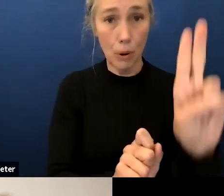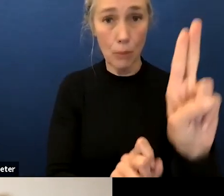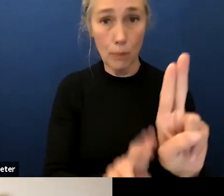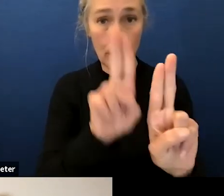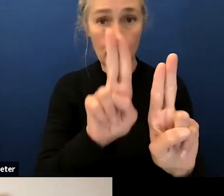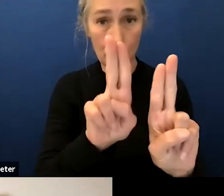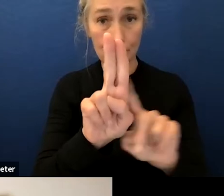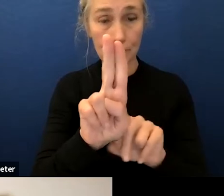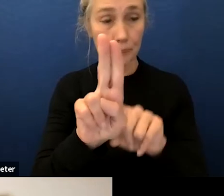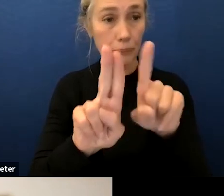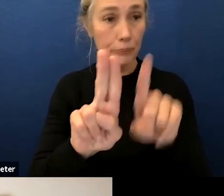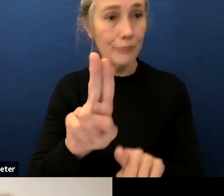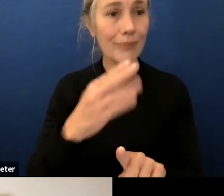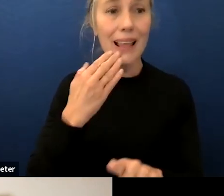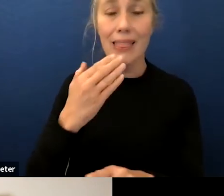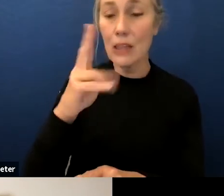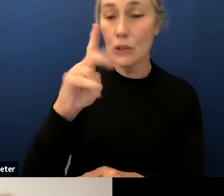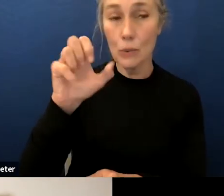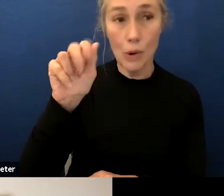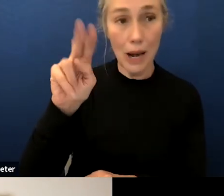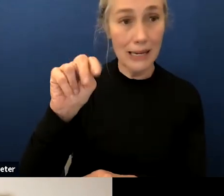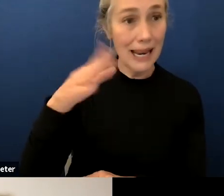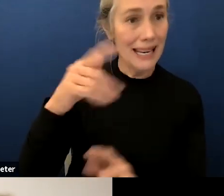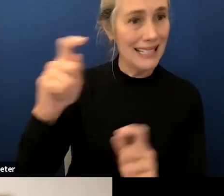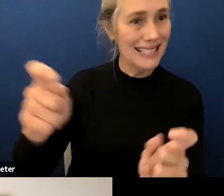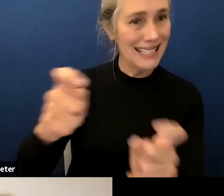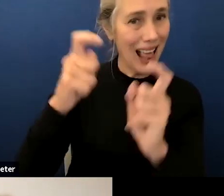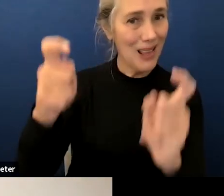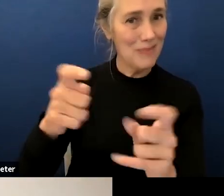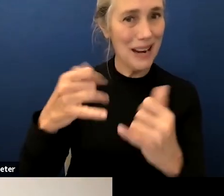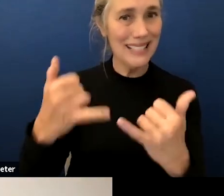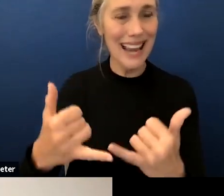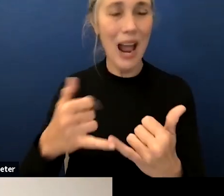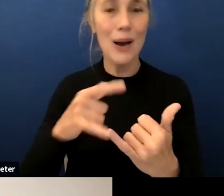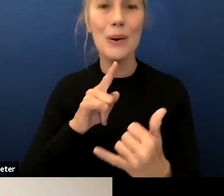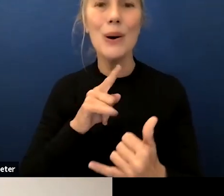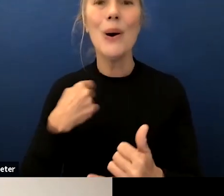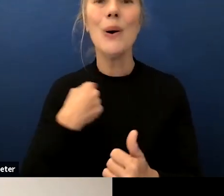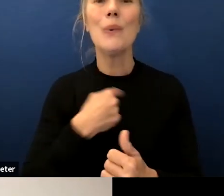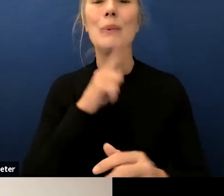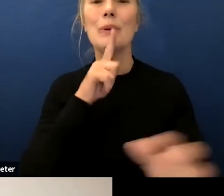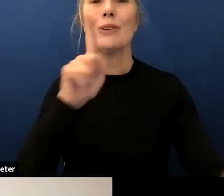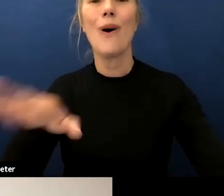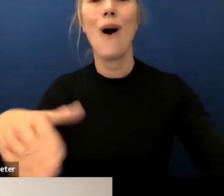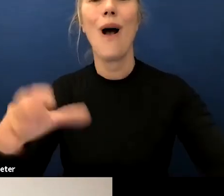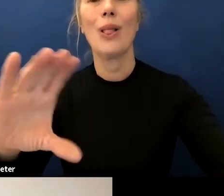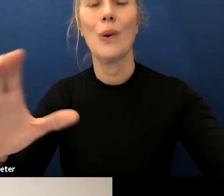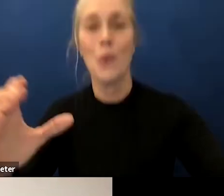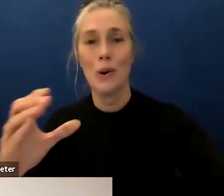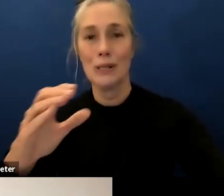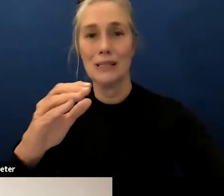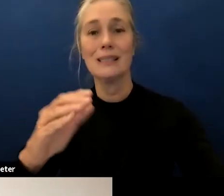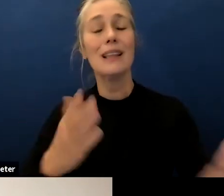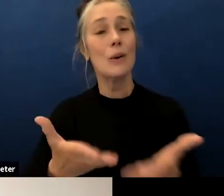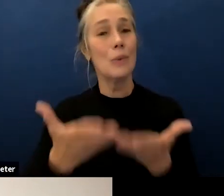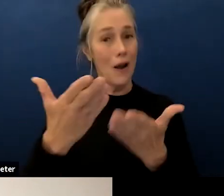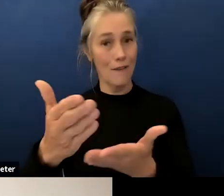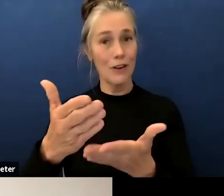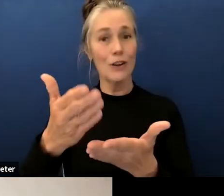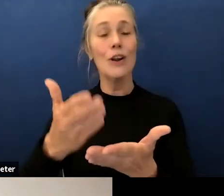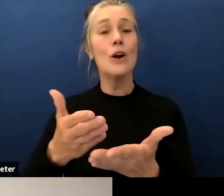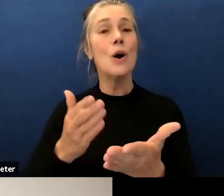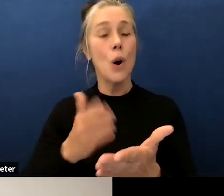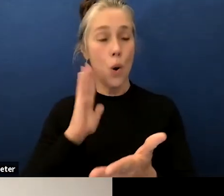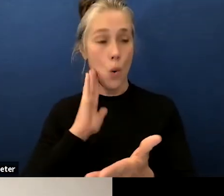i am so happy to celebrate that we continue to ensure that all courses that we offer are a through g qualifying